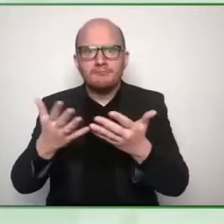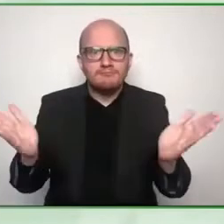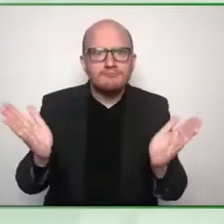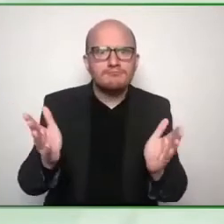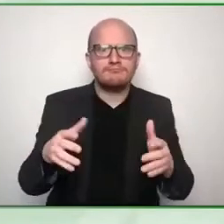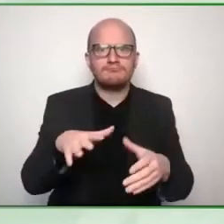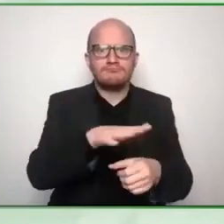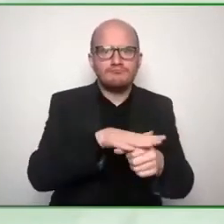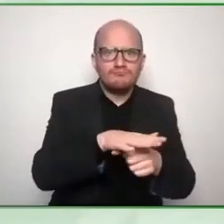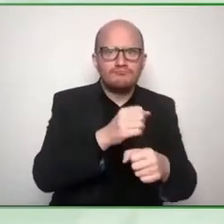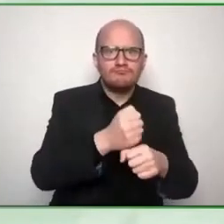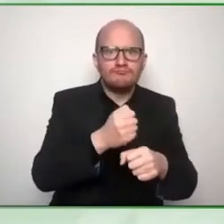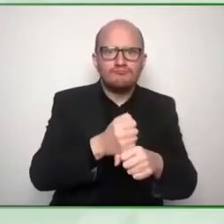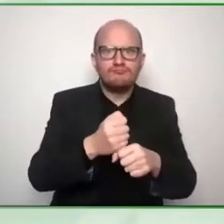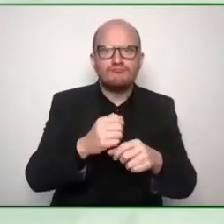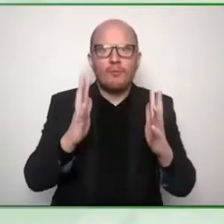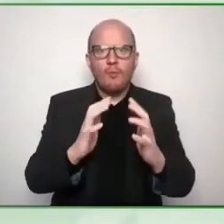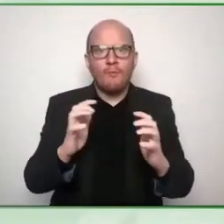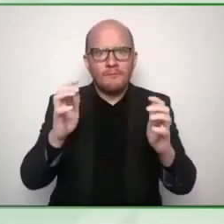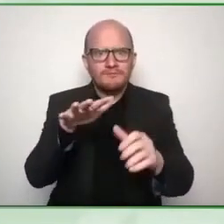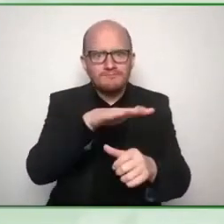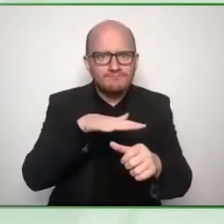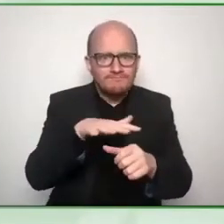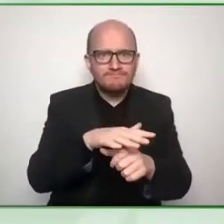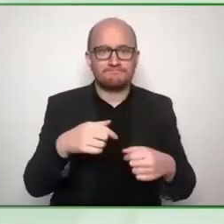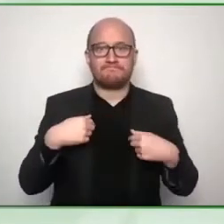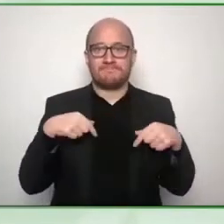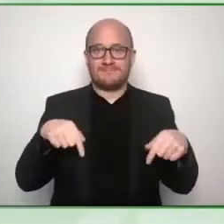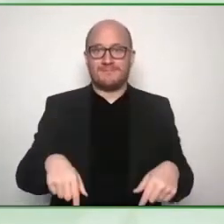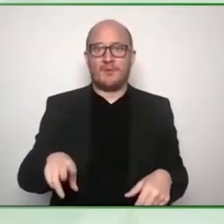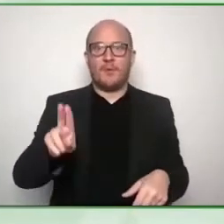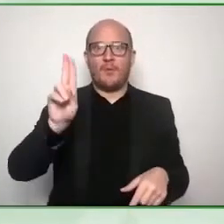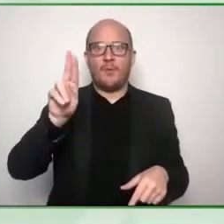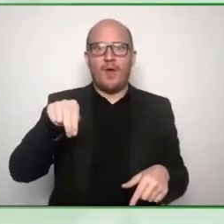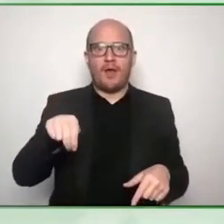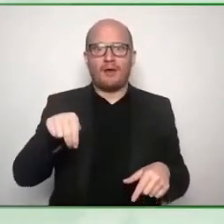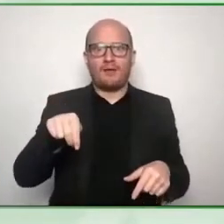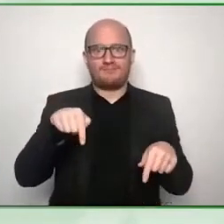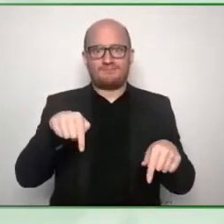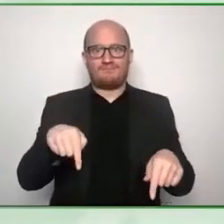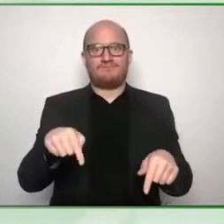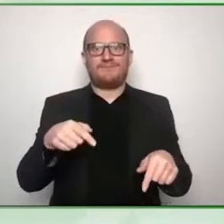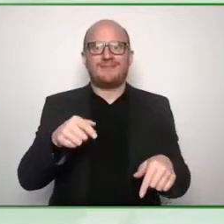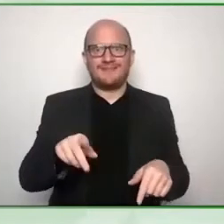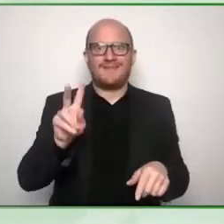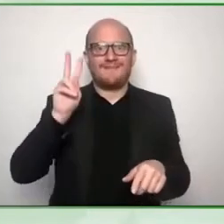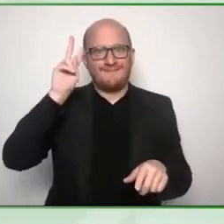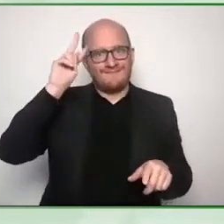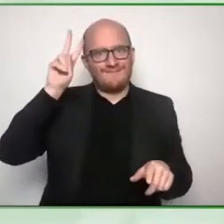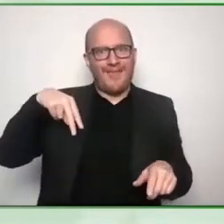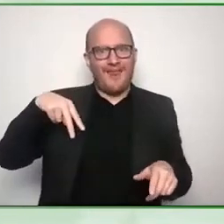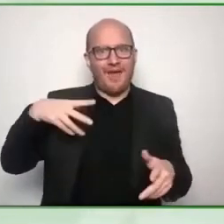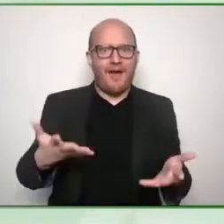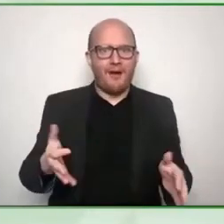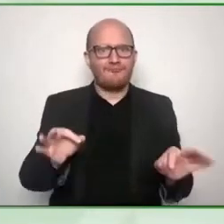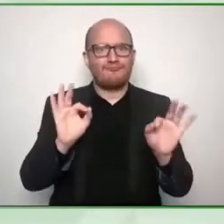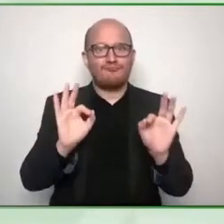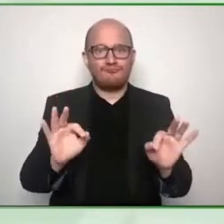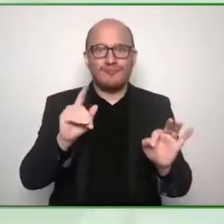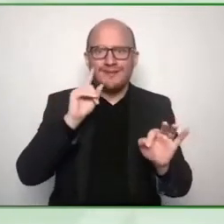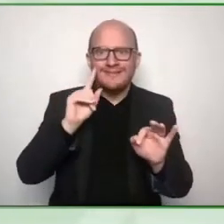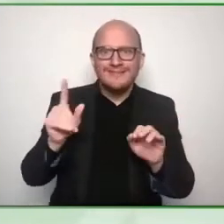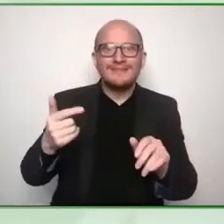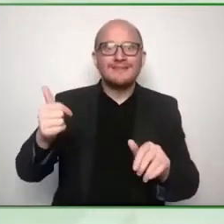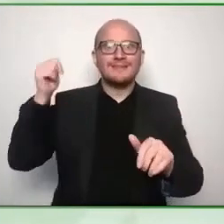for this definitely highlight of a fireside talk today which i am privileged to be having with cliff edwards and